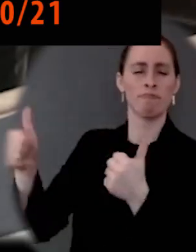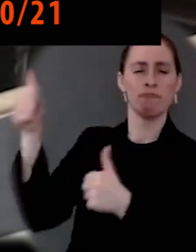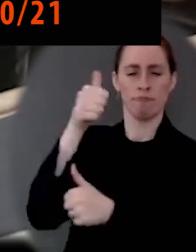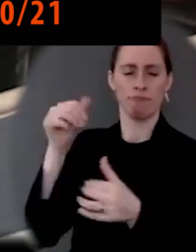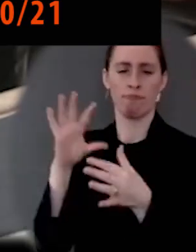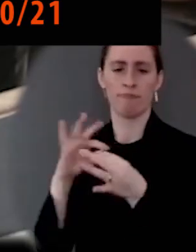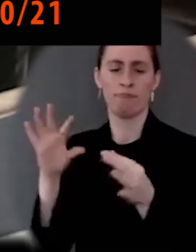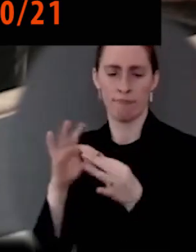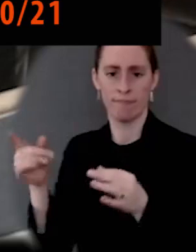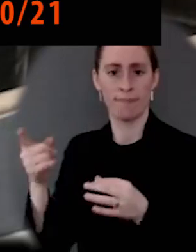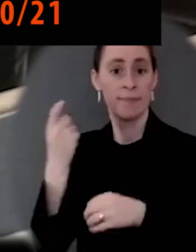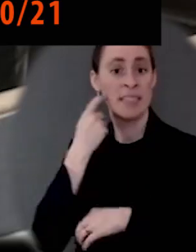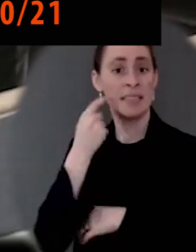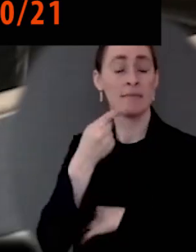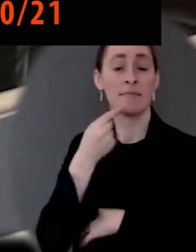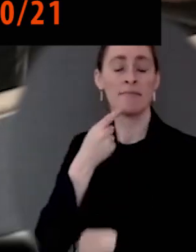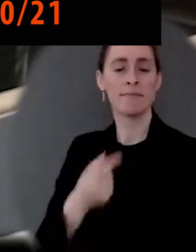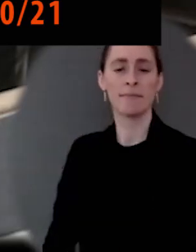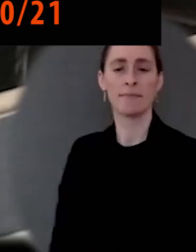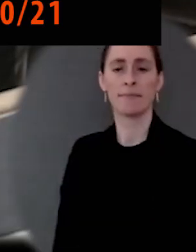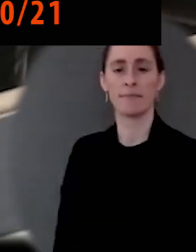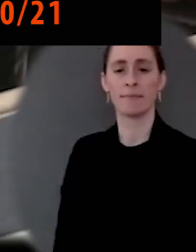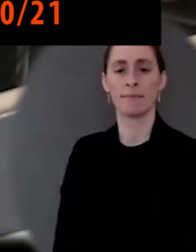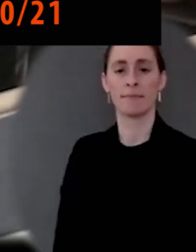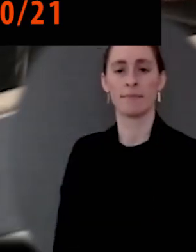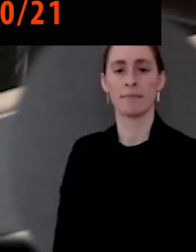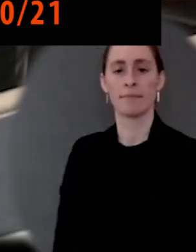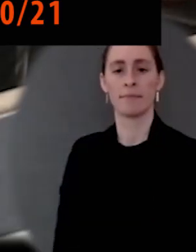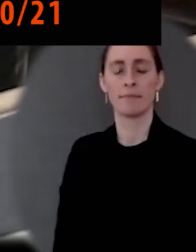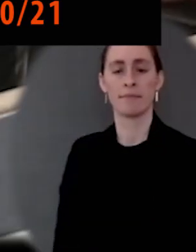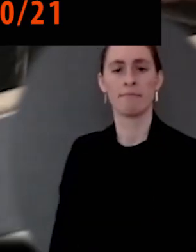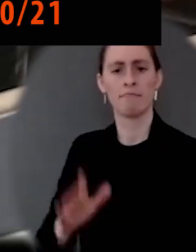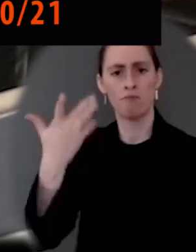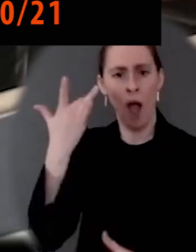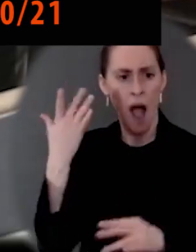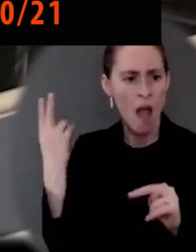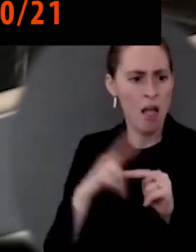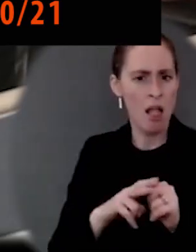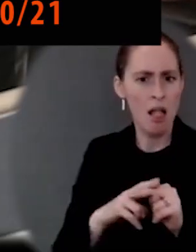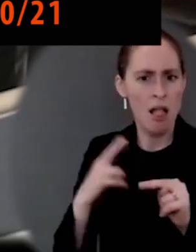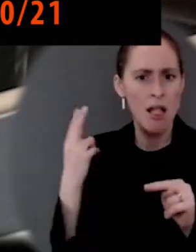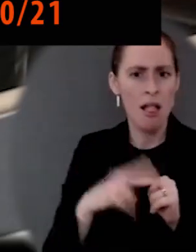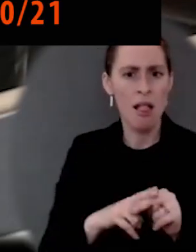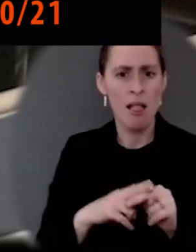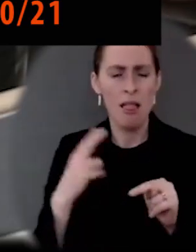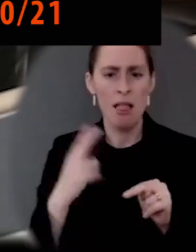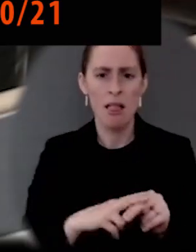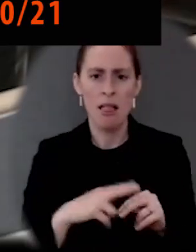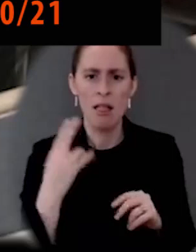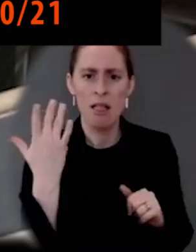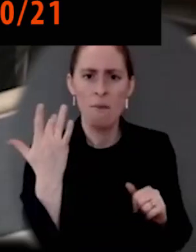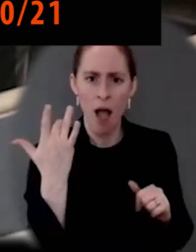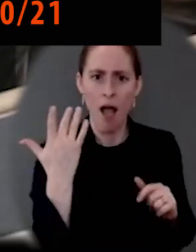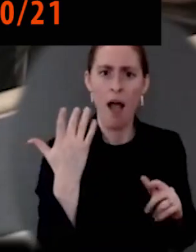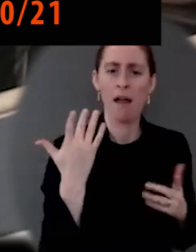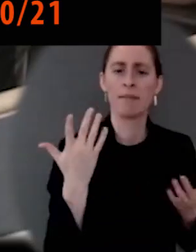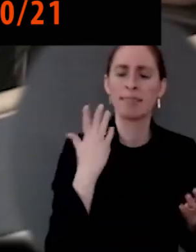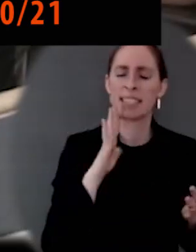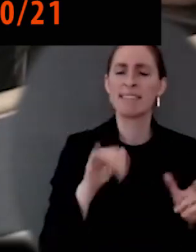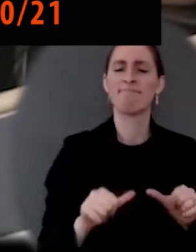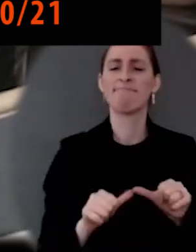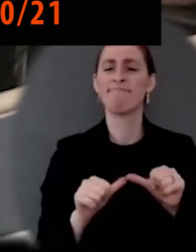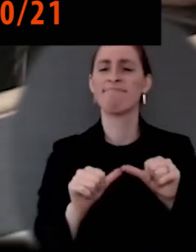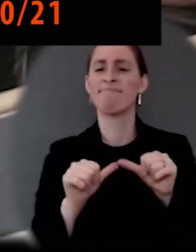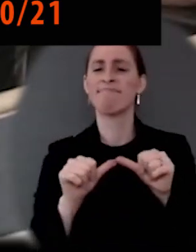inflation. He said it now appears that factors pushing inflation upward will linger well into next year. I asked Brian Deese this question